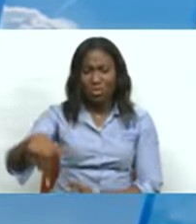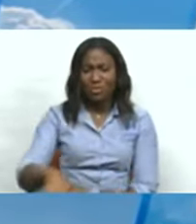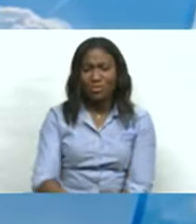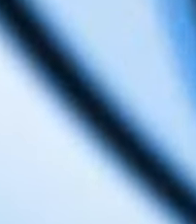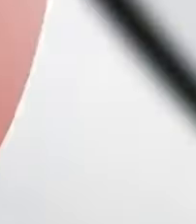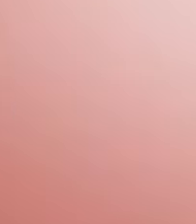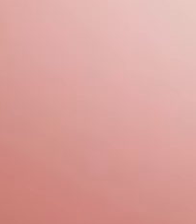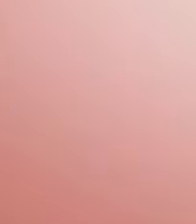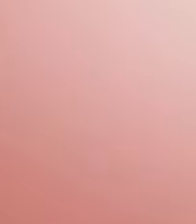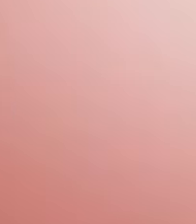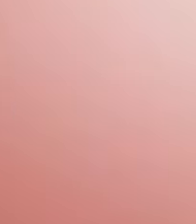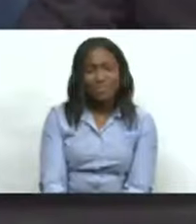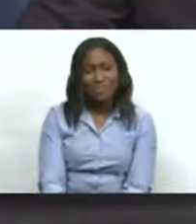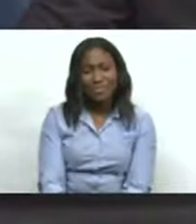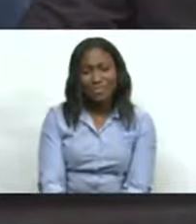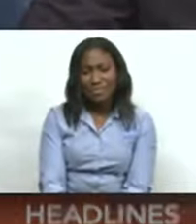forecast.